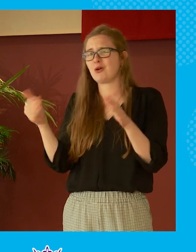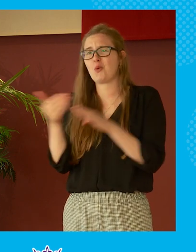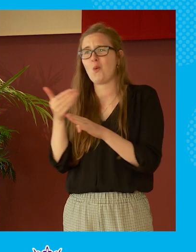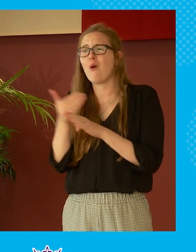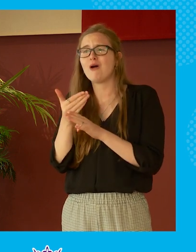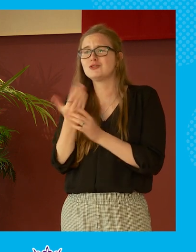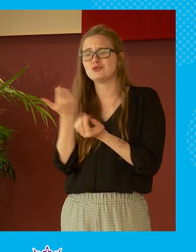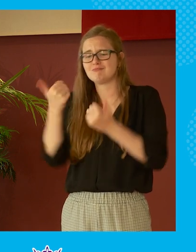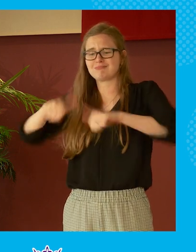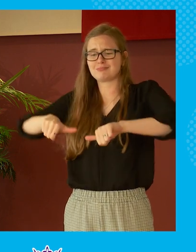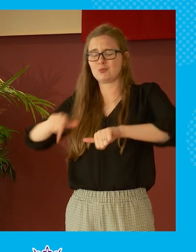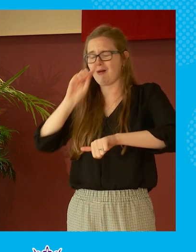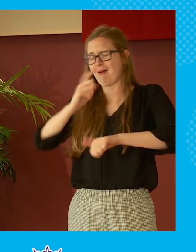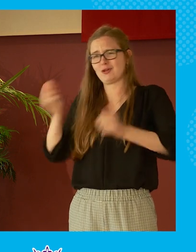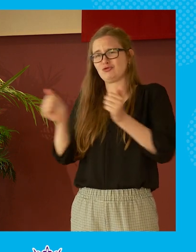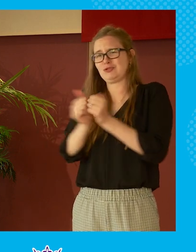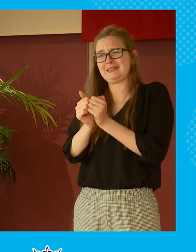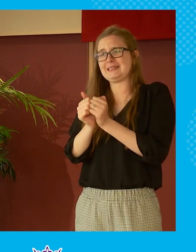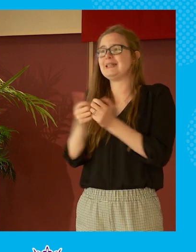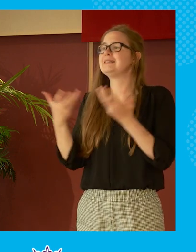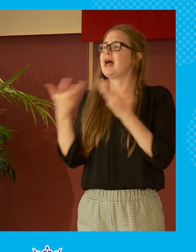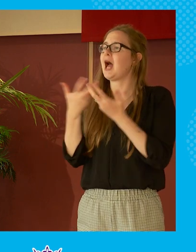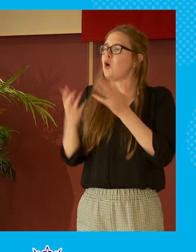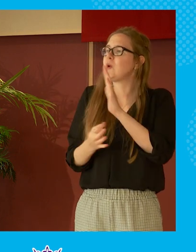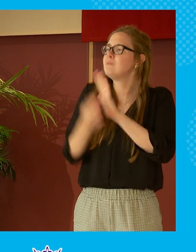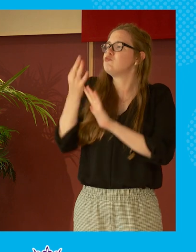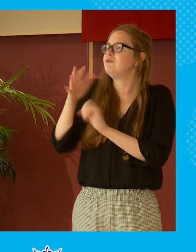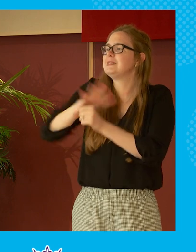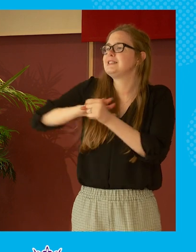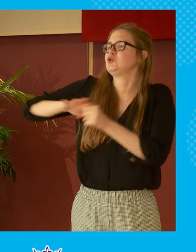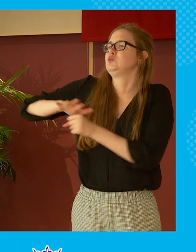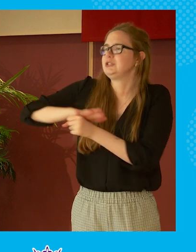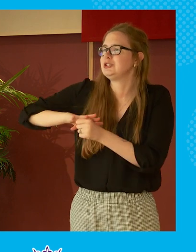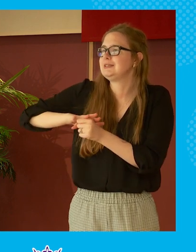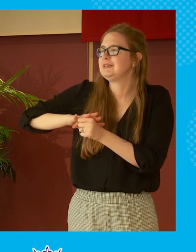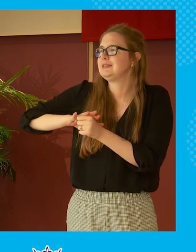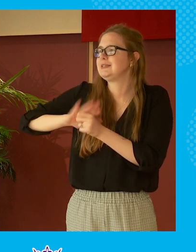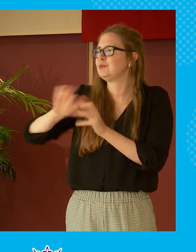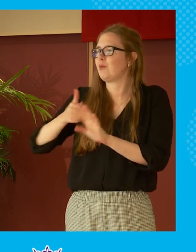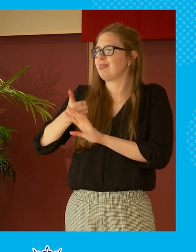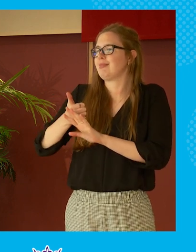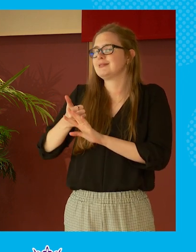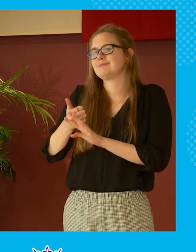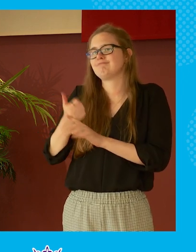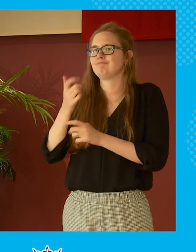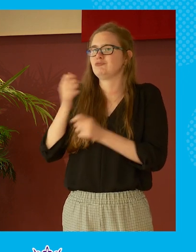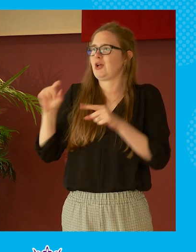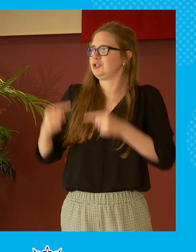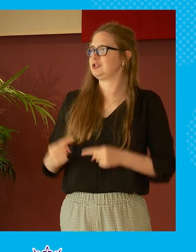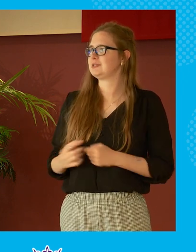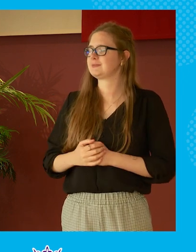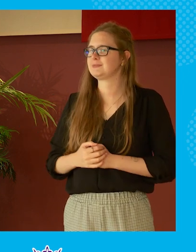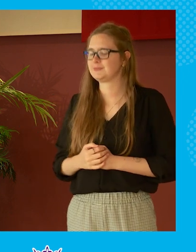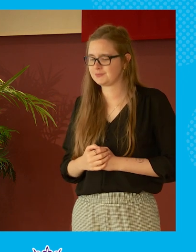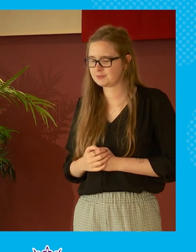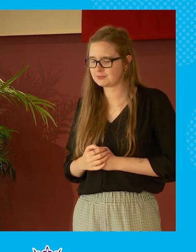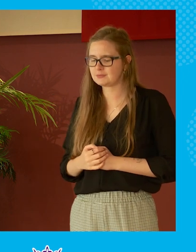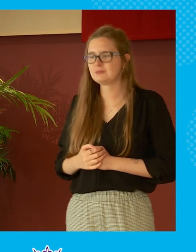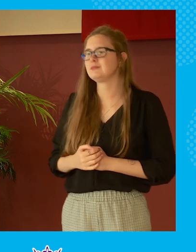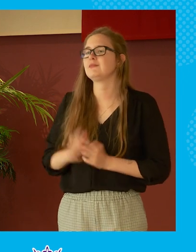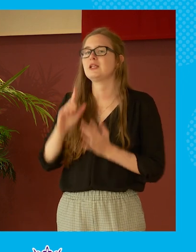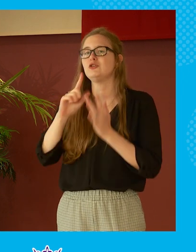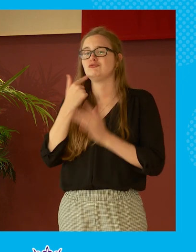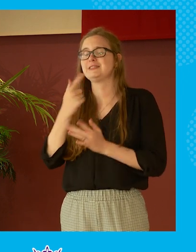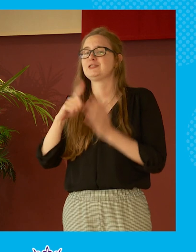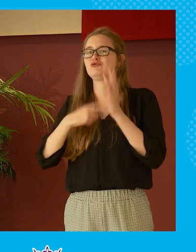find a way that we can all agree as to how we can improve the situation the world is in and the challenges we face i mean you quote john sturrock there i mean